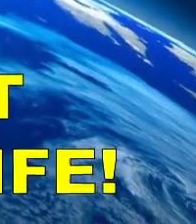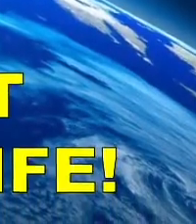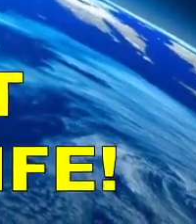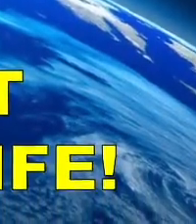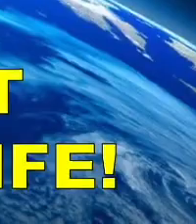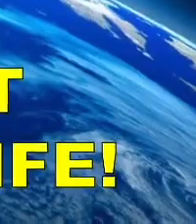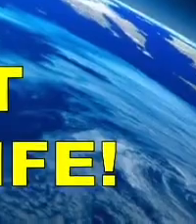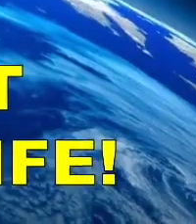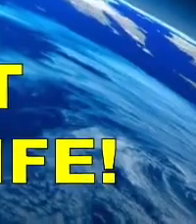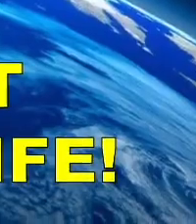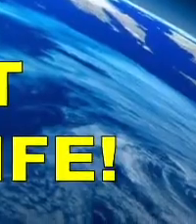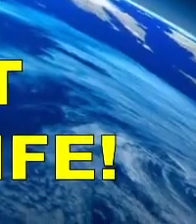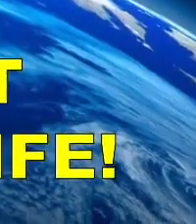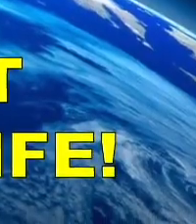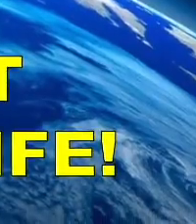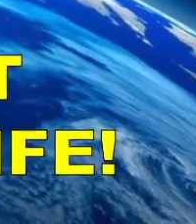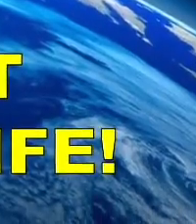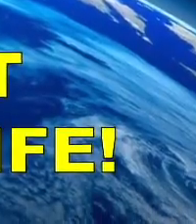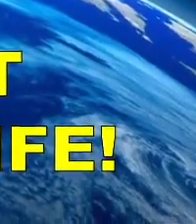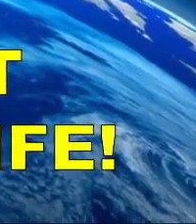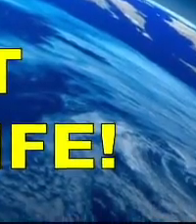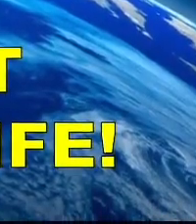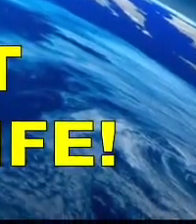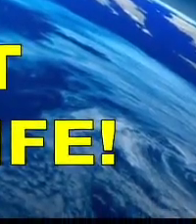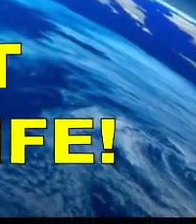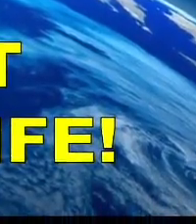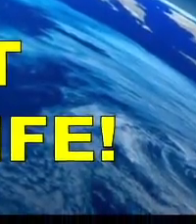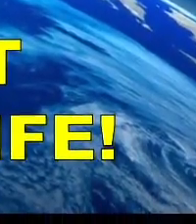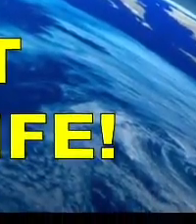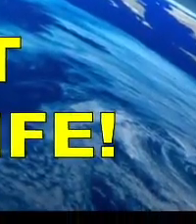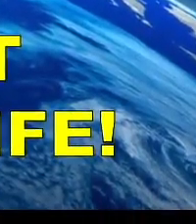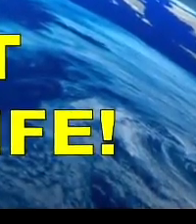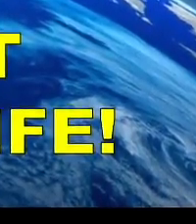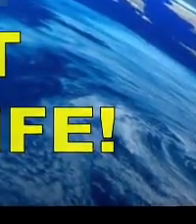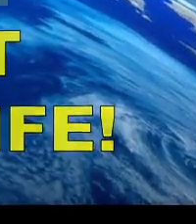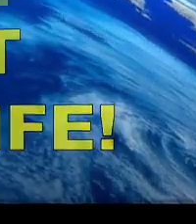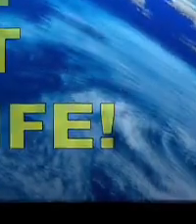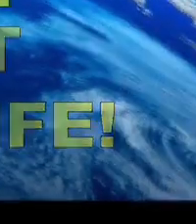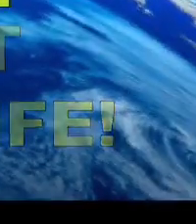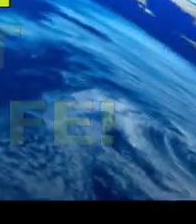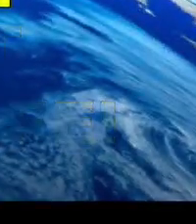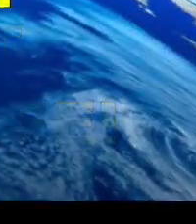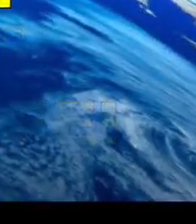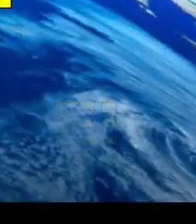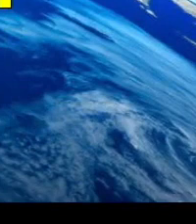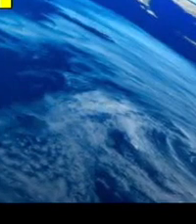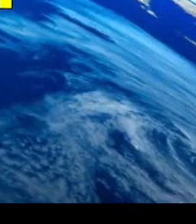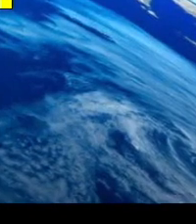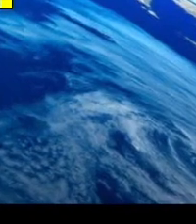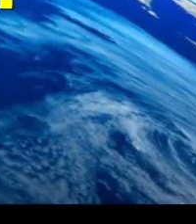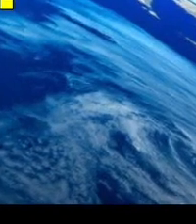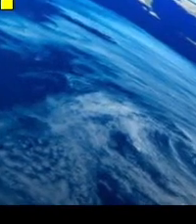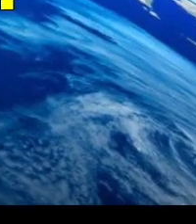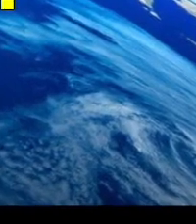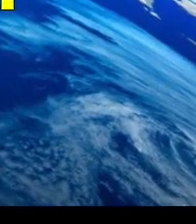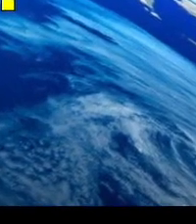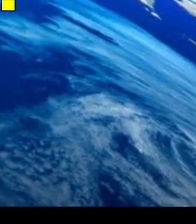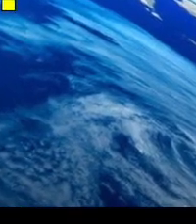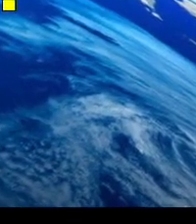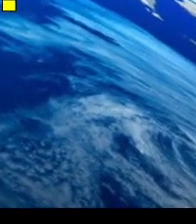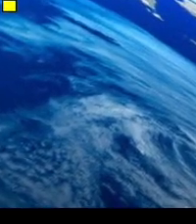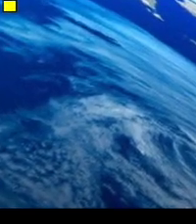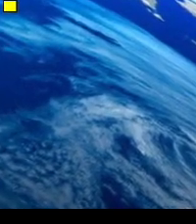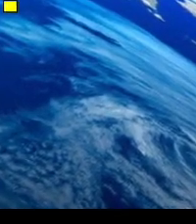and let it shine. Let the Lord's Spirit shine within your life. Shine in our hearts, O